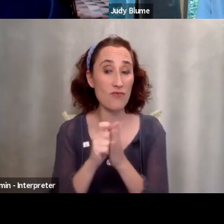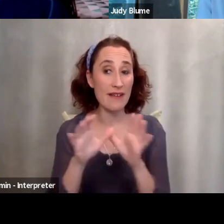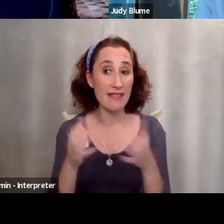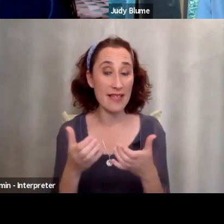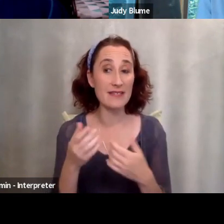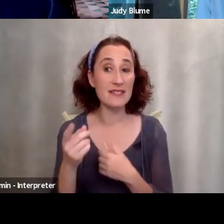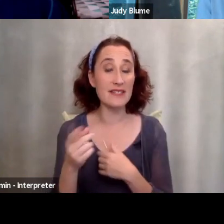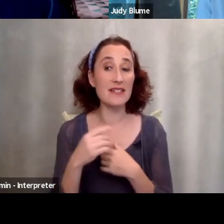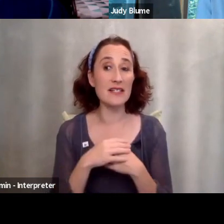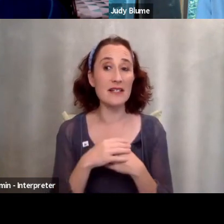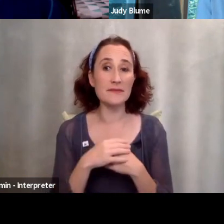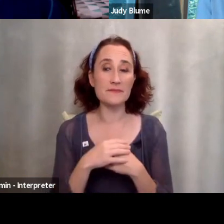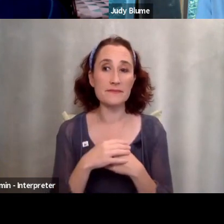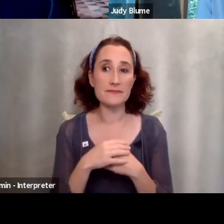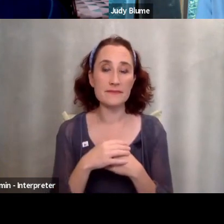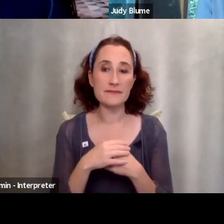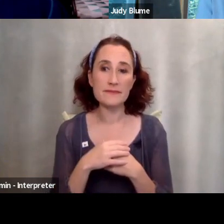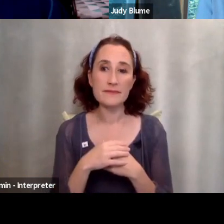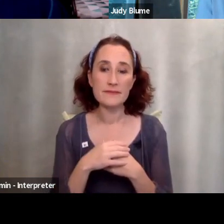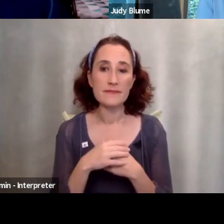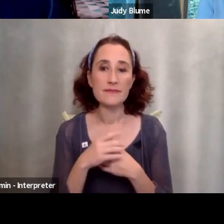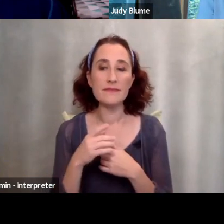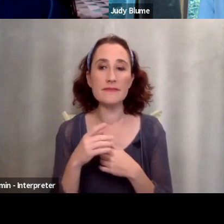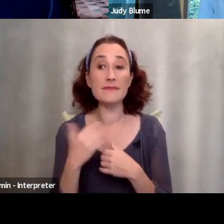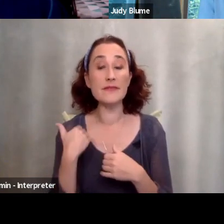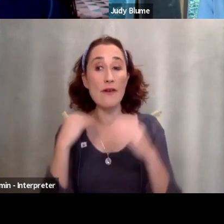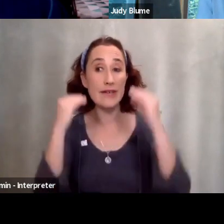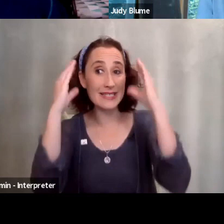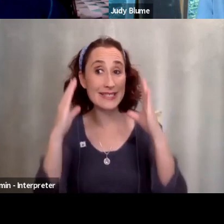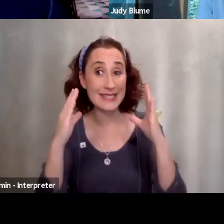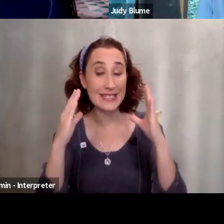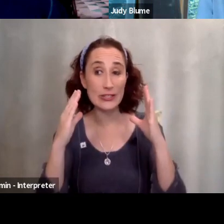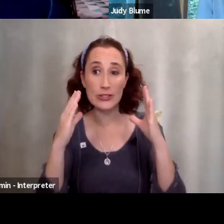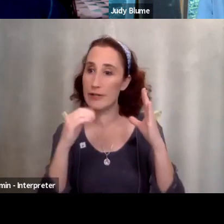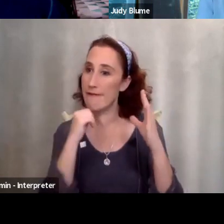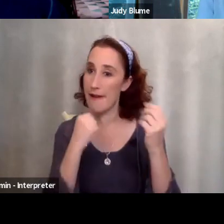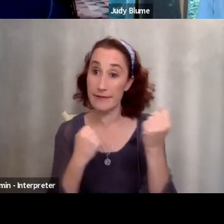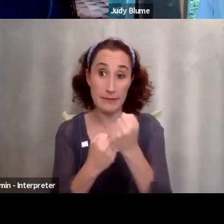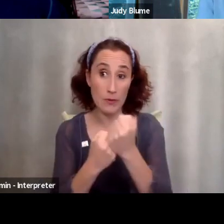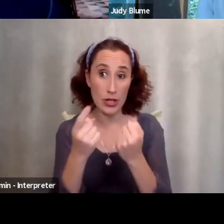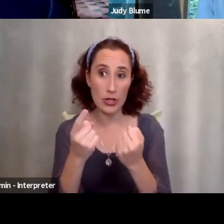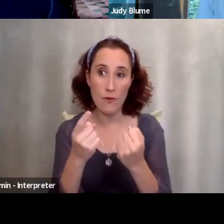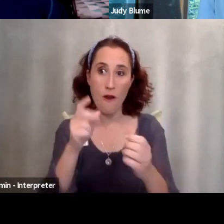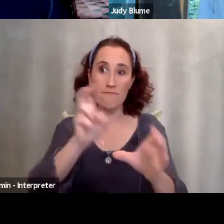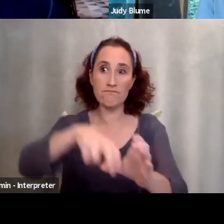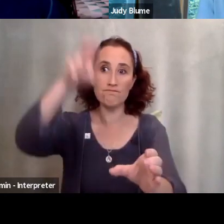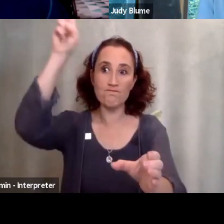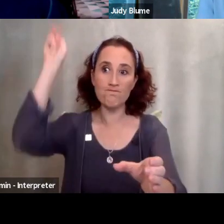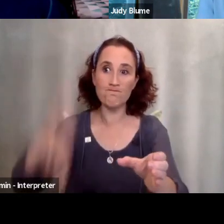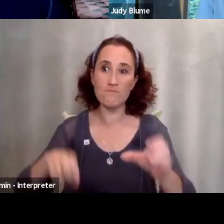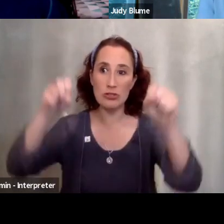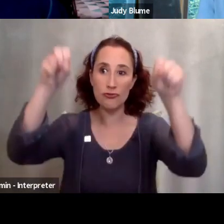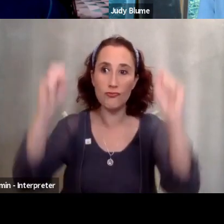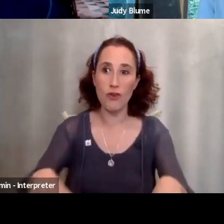you find yourself with a teacher professor who is not supportive get out of that